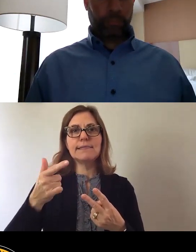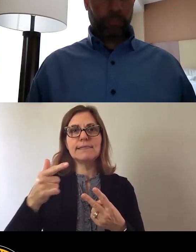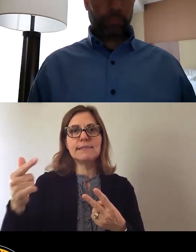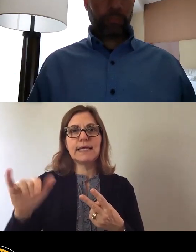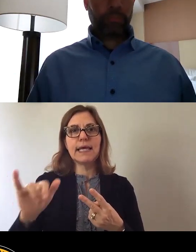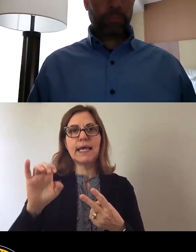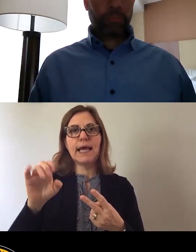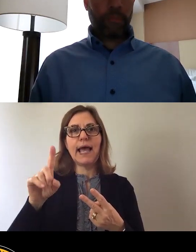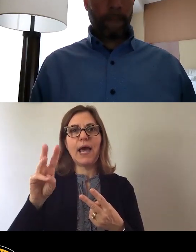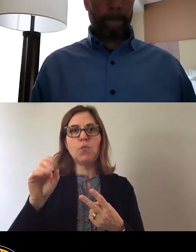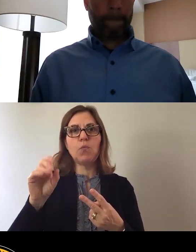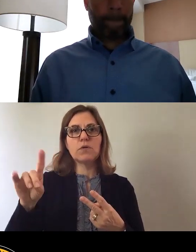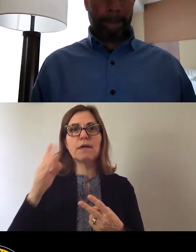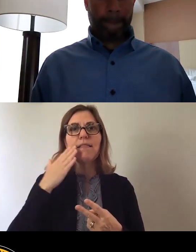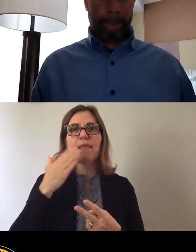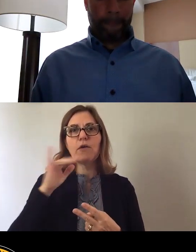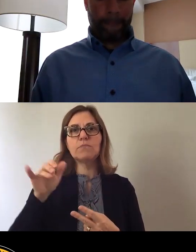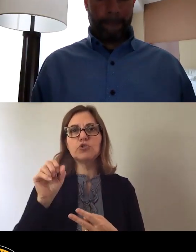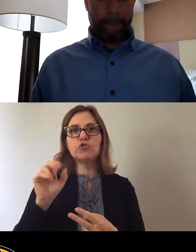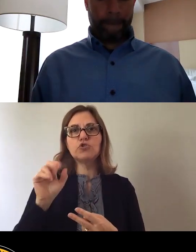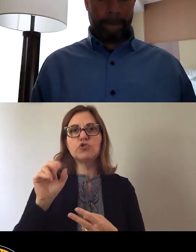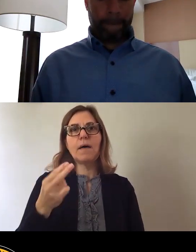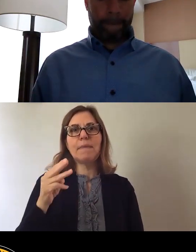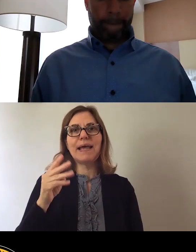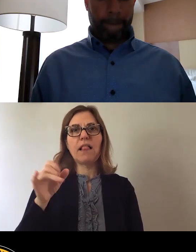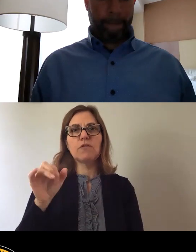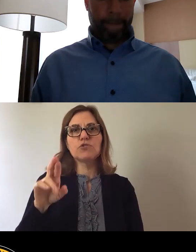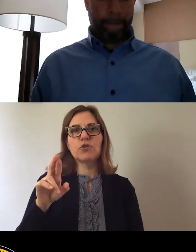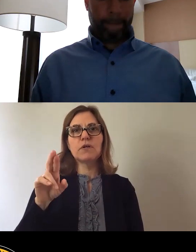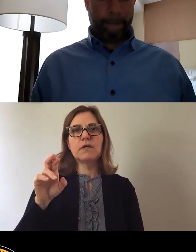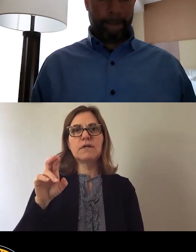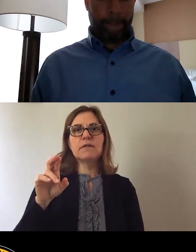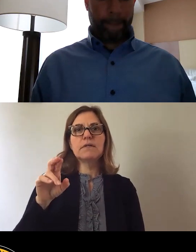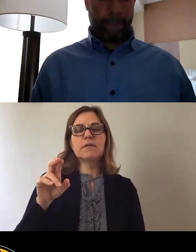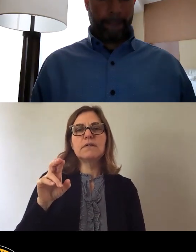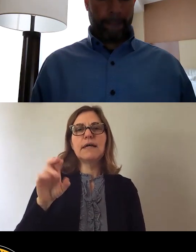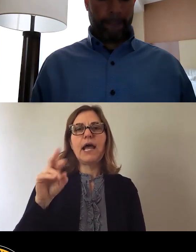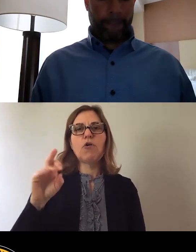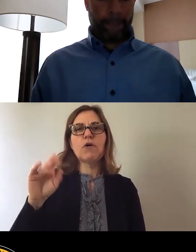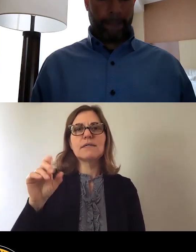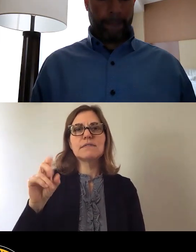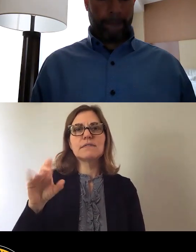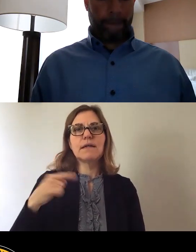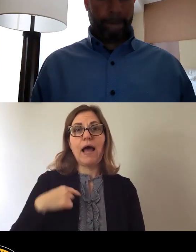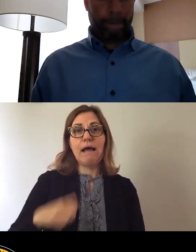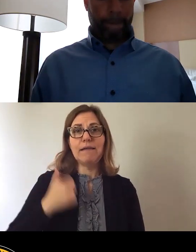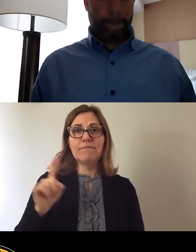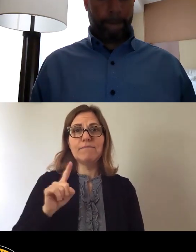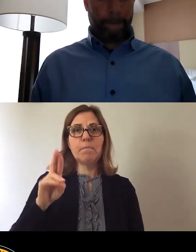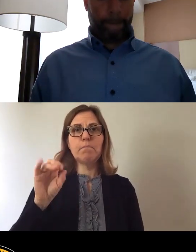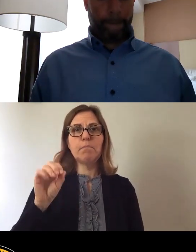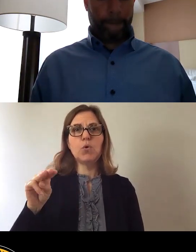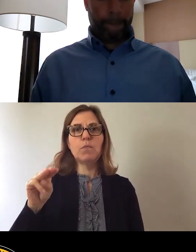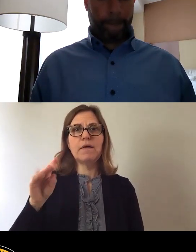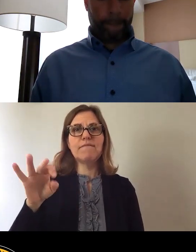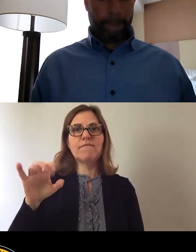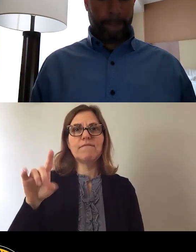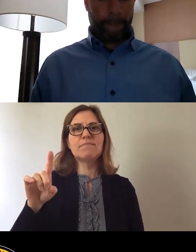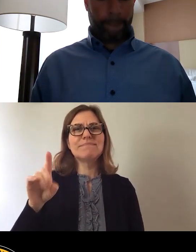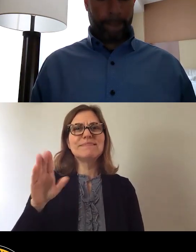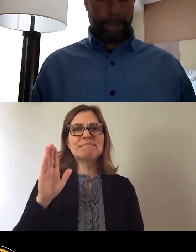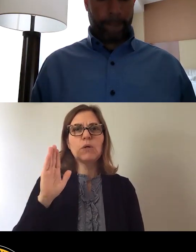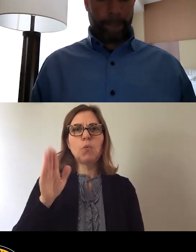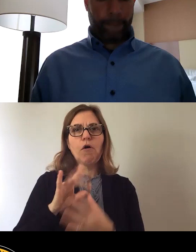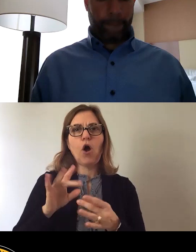Thank you. My name is Jonah McAllister Erickson. I'm a resident of Bloomfield, and I'll keep my comments relatively